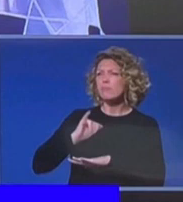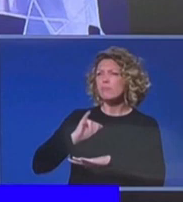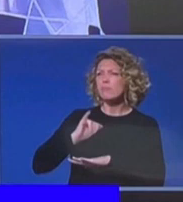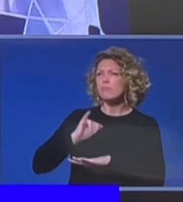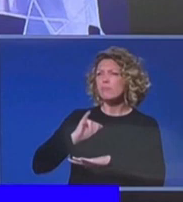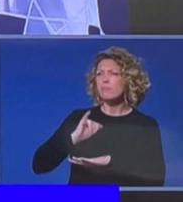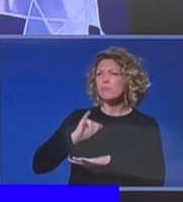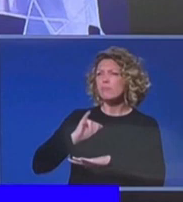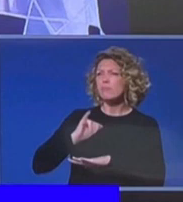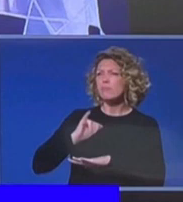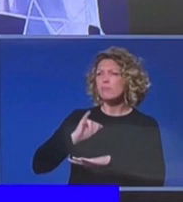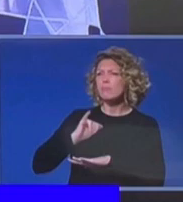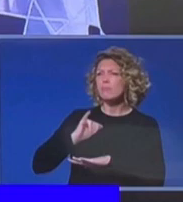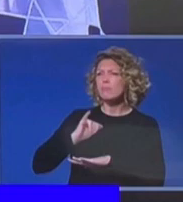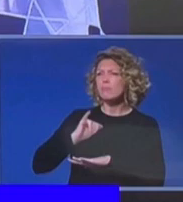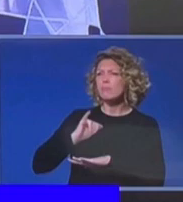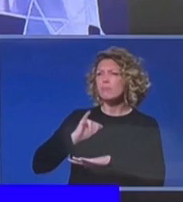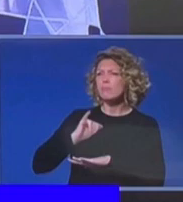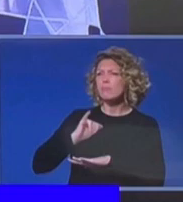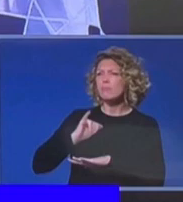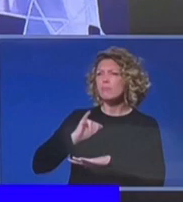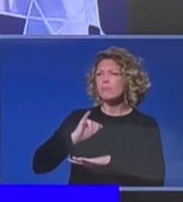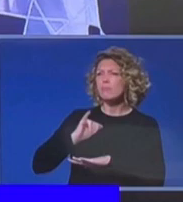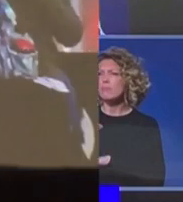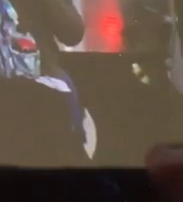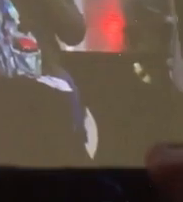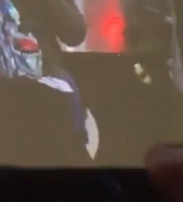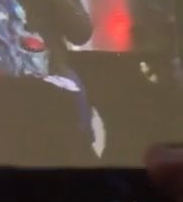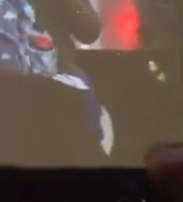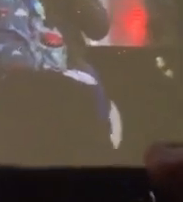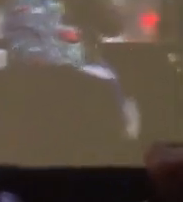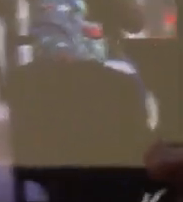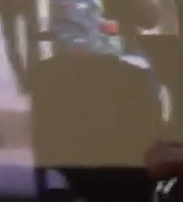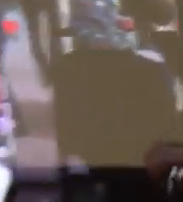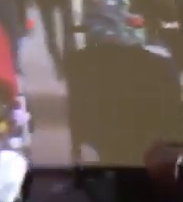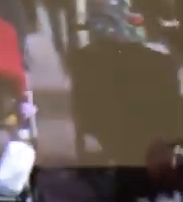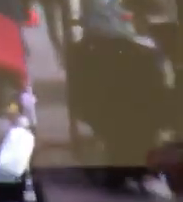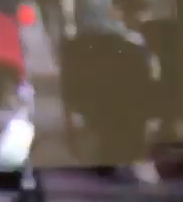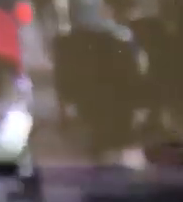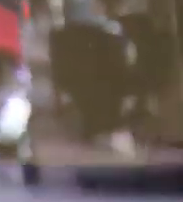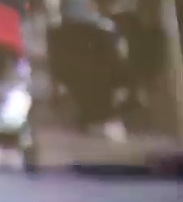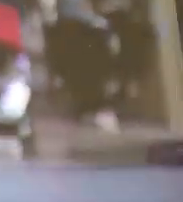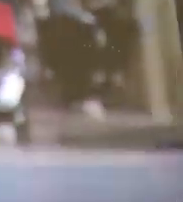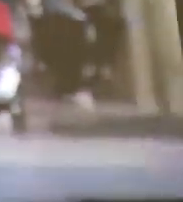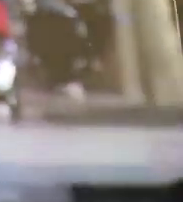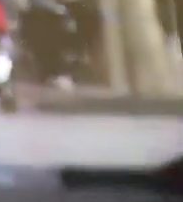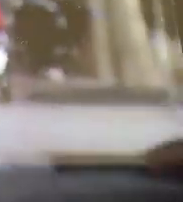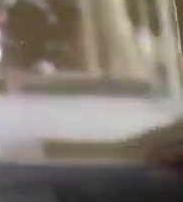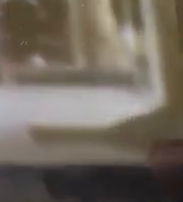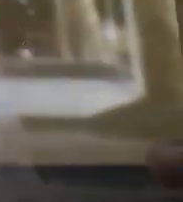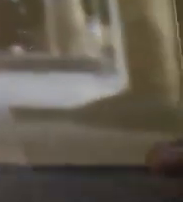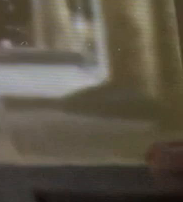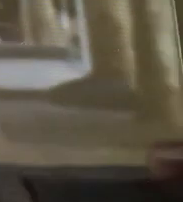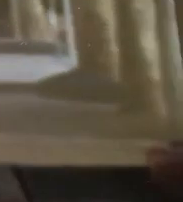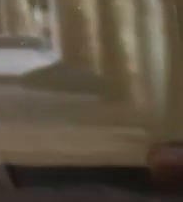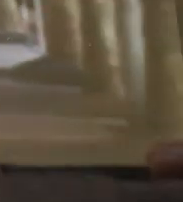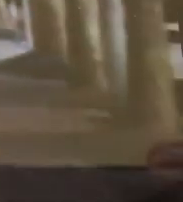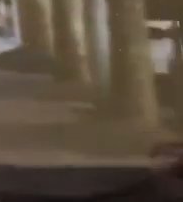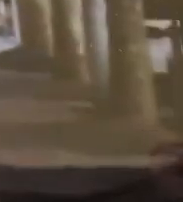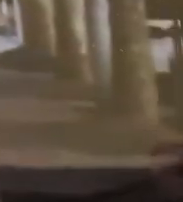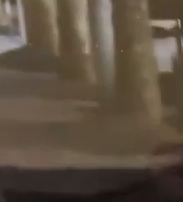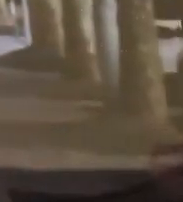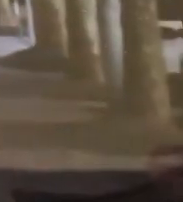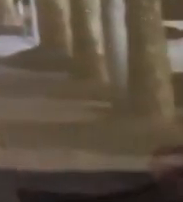of where we're actually being blackmailed. A relaxation of the rules next week is by no means guaranteed. The government